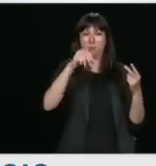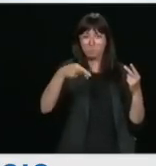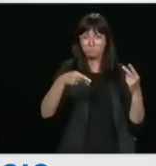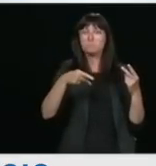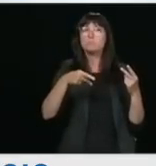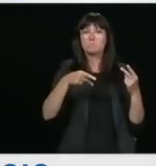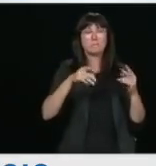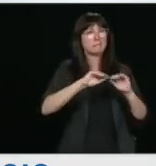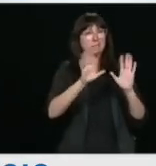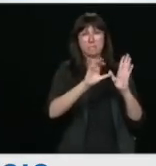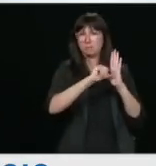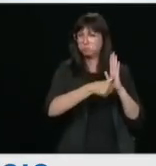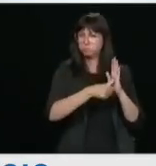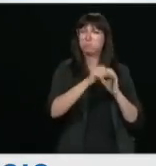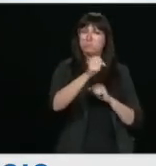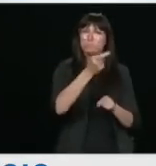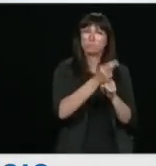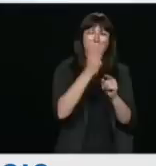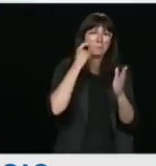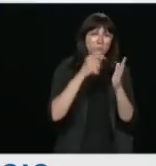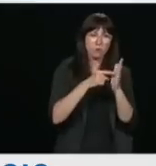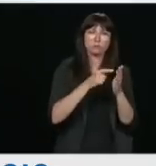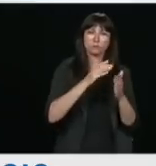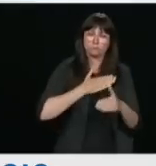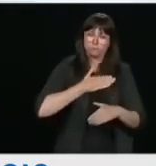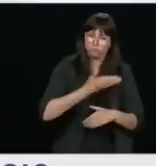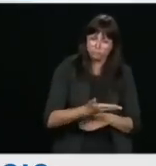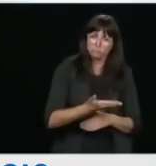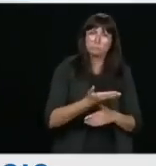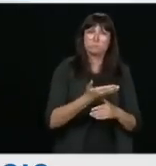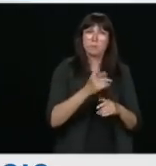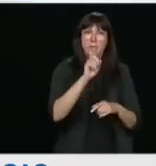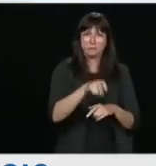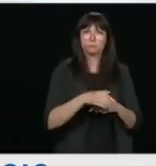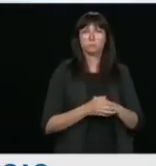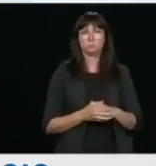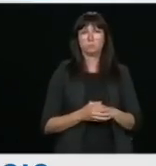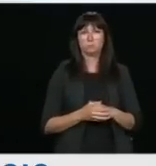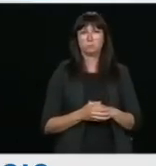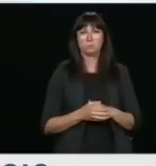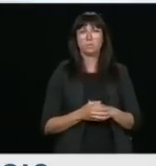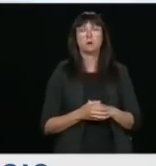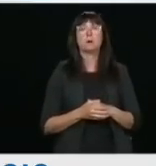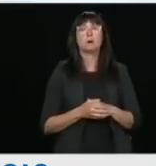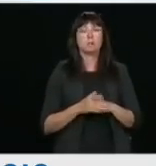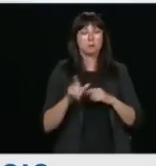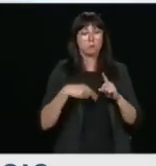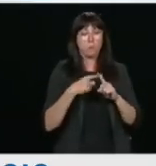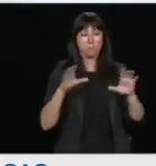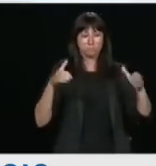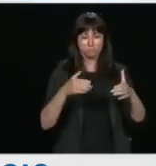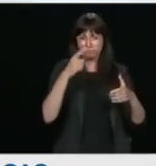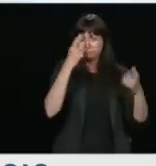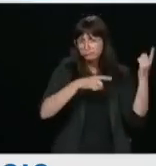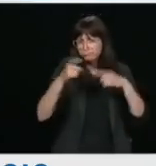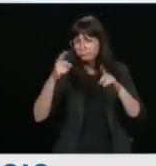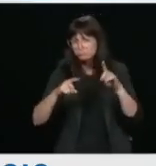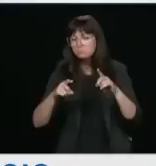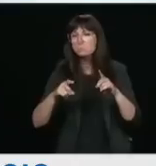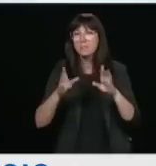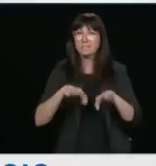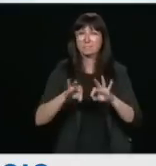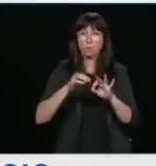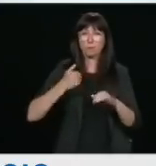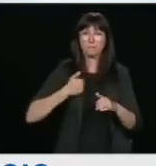tremendously, I think, from the very sincere advice that we receive in the collaboration. And I think Canadians can draw some confidence in the very close